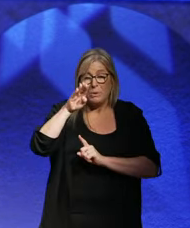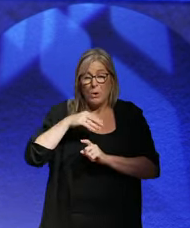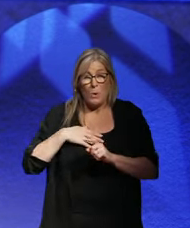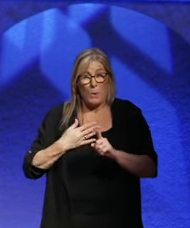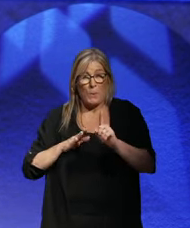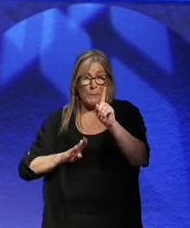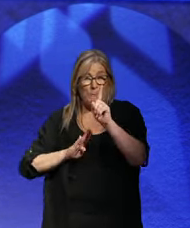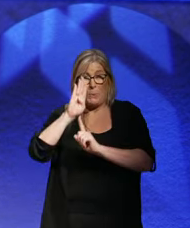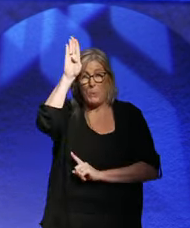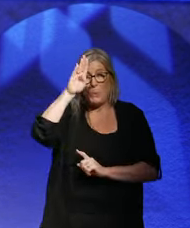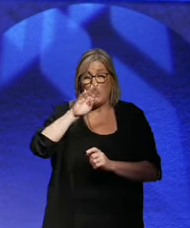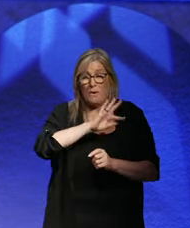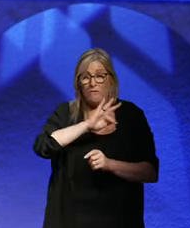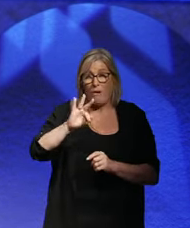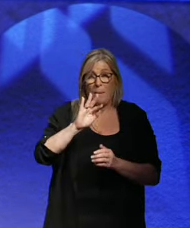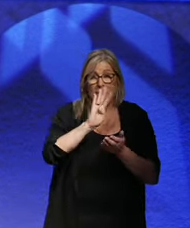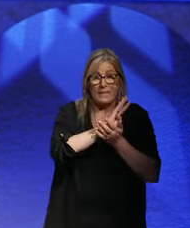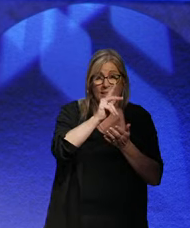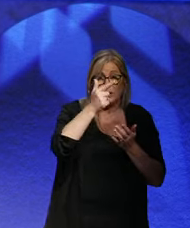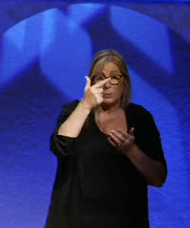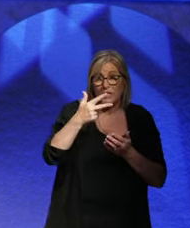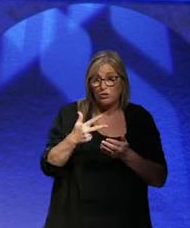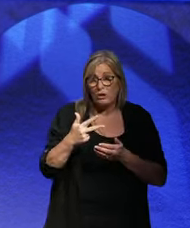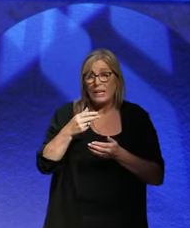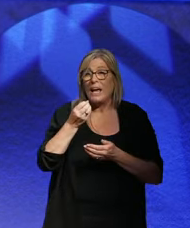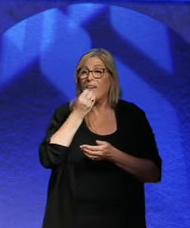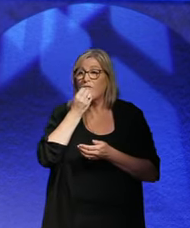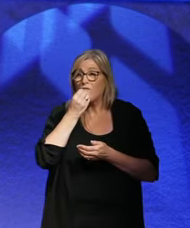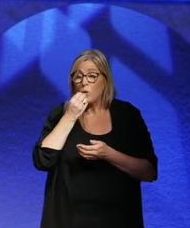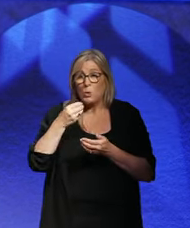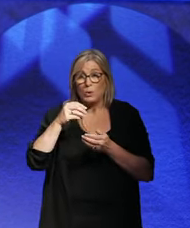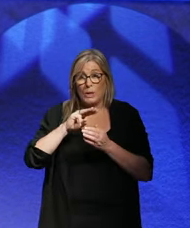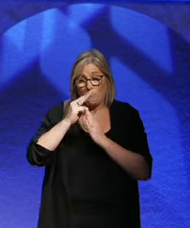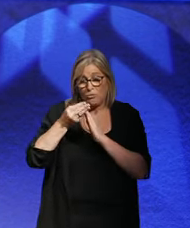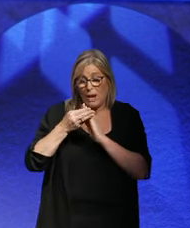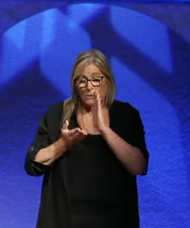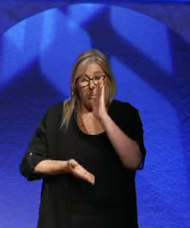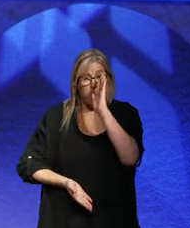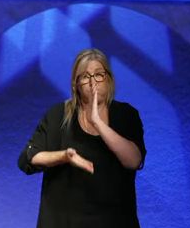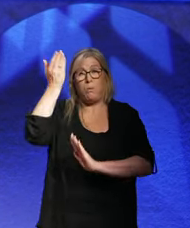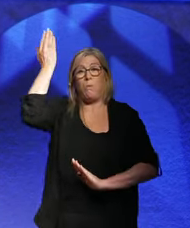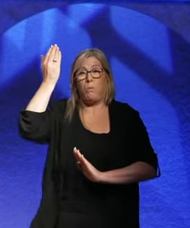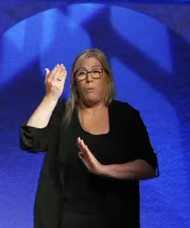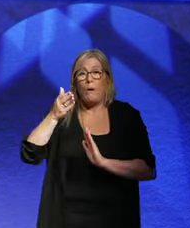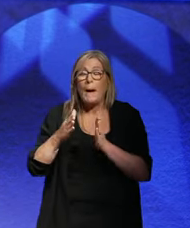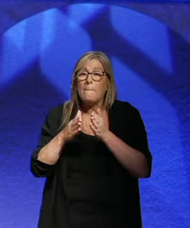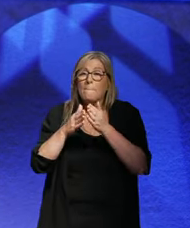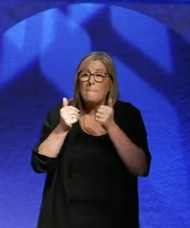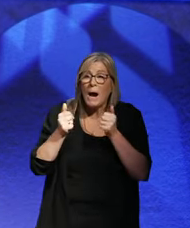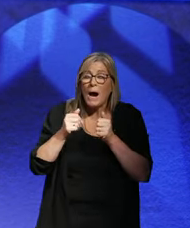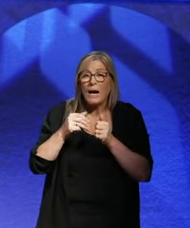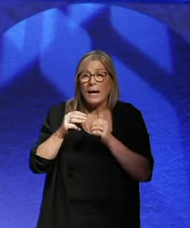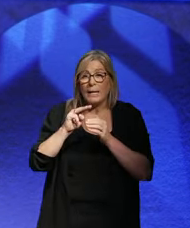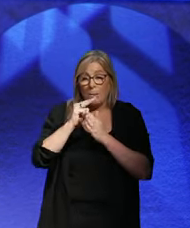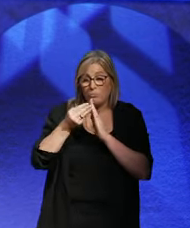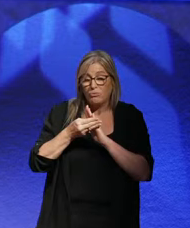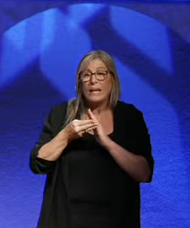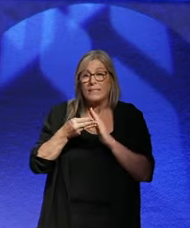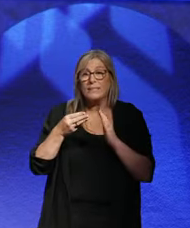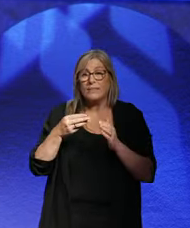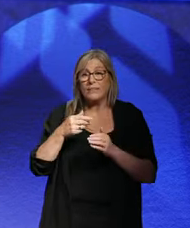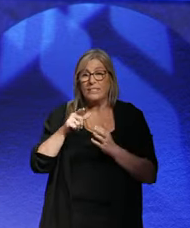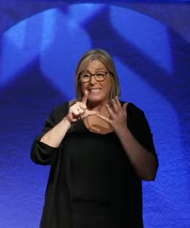levels during 1923. And food prices surged. The market price of a loaf of bread was 700 paper